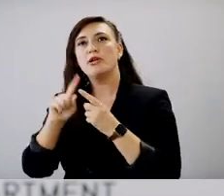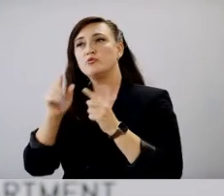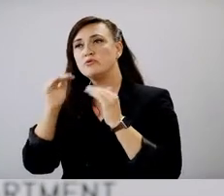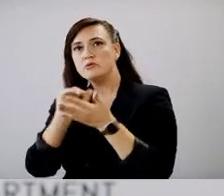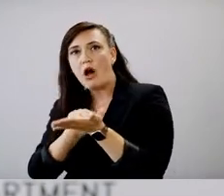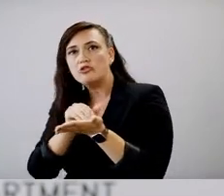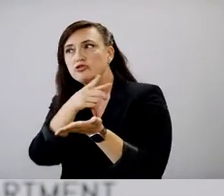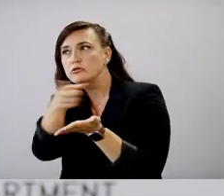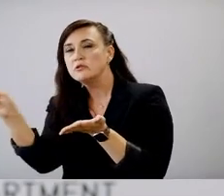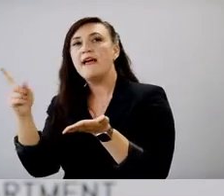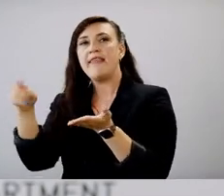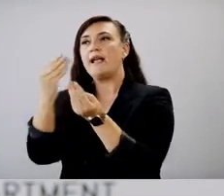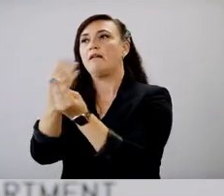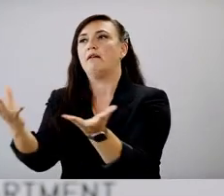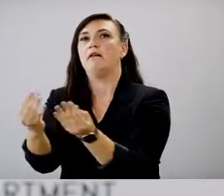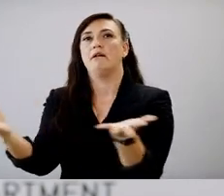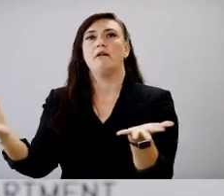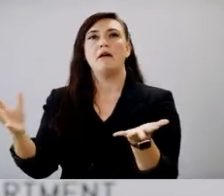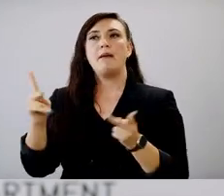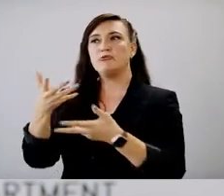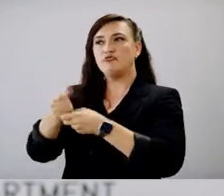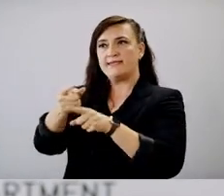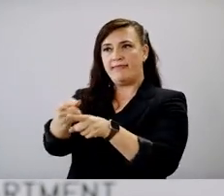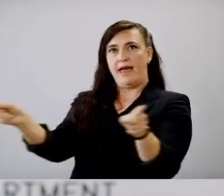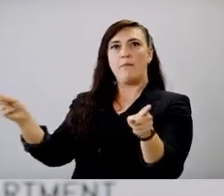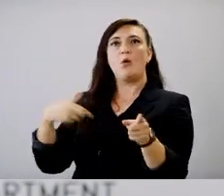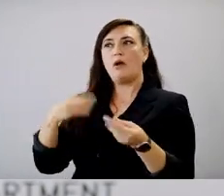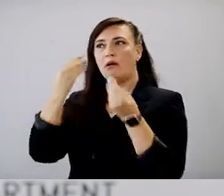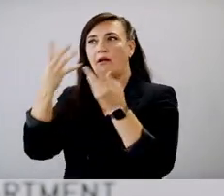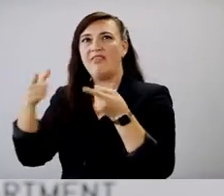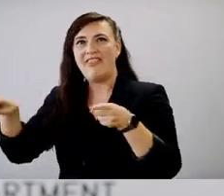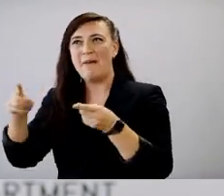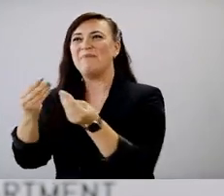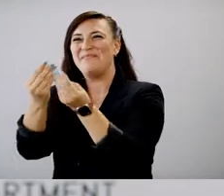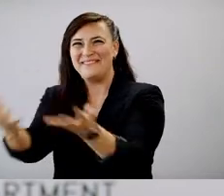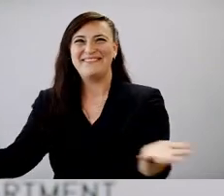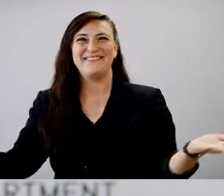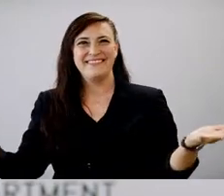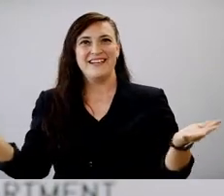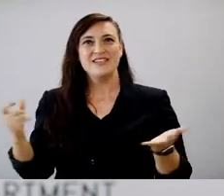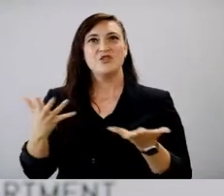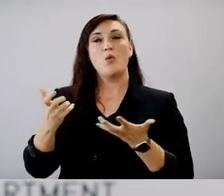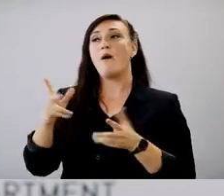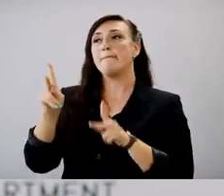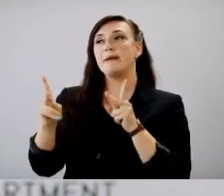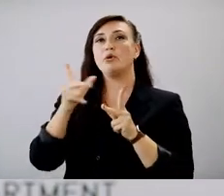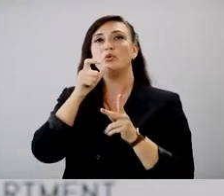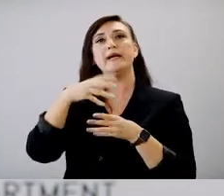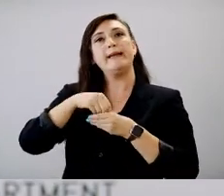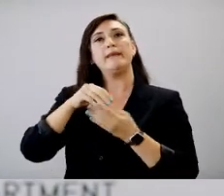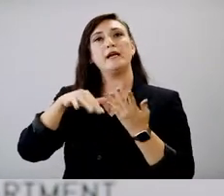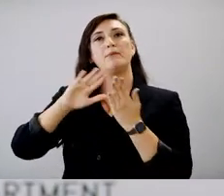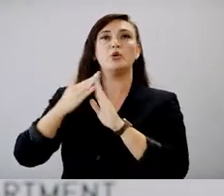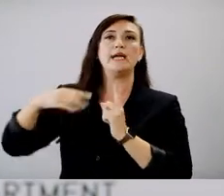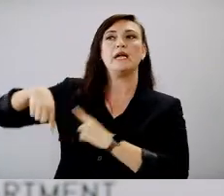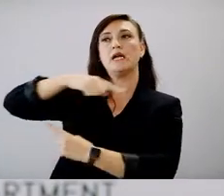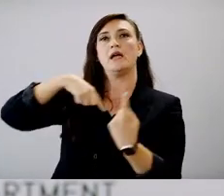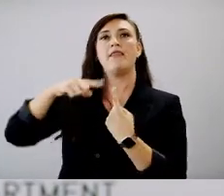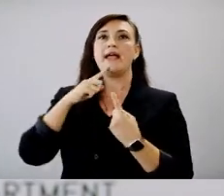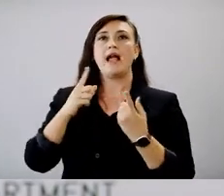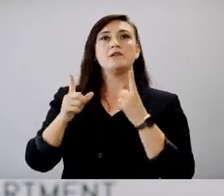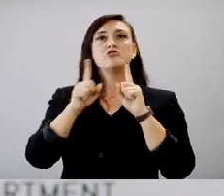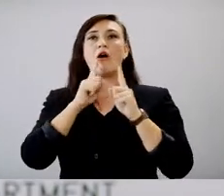the, the community, healthcare providers, community leaders to talk about their experience with the vaccine,